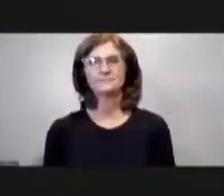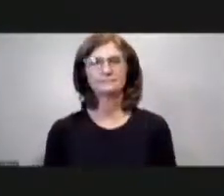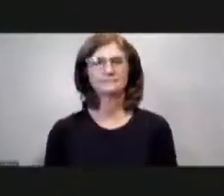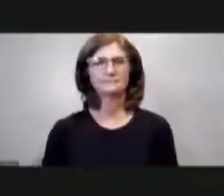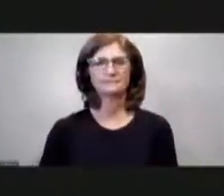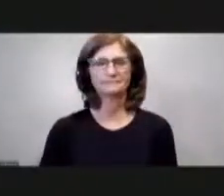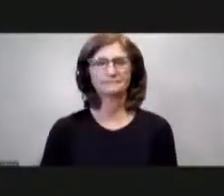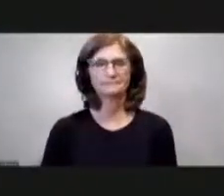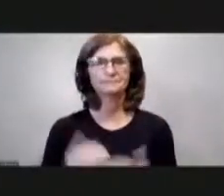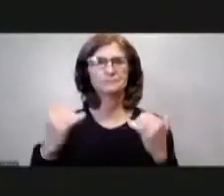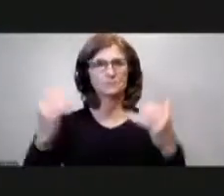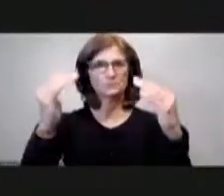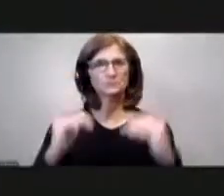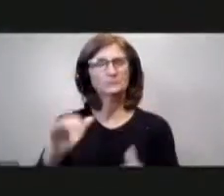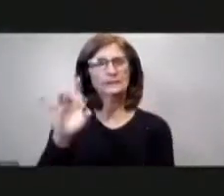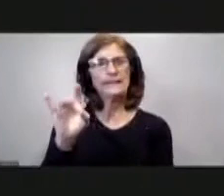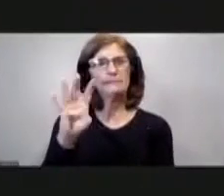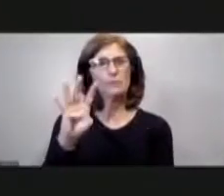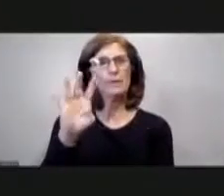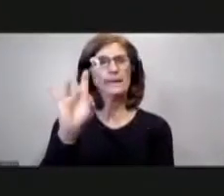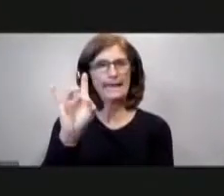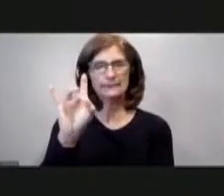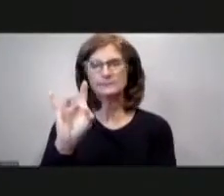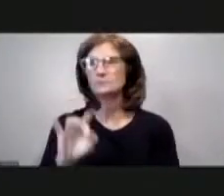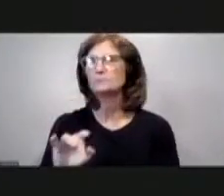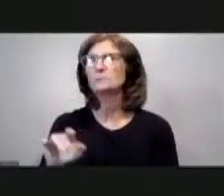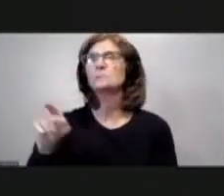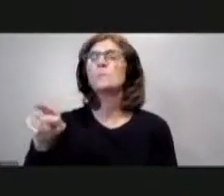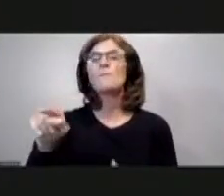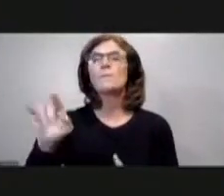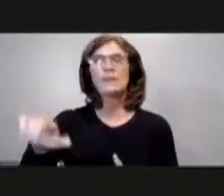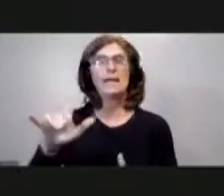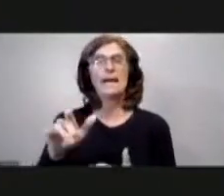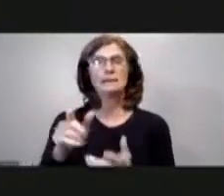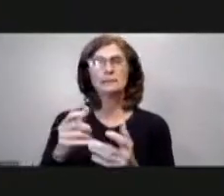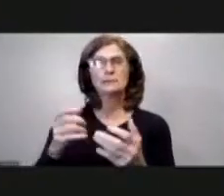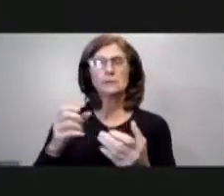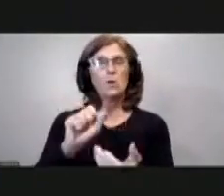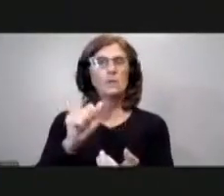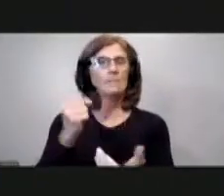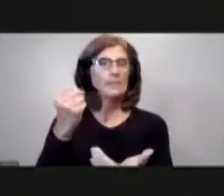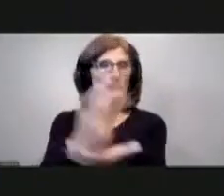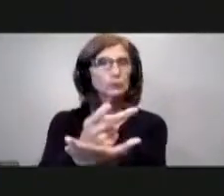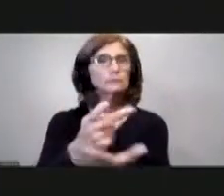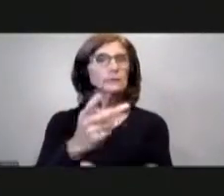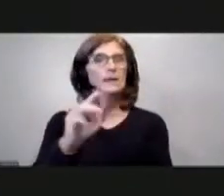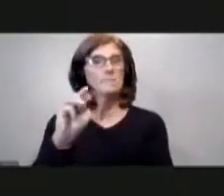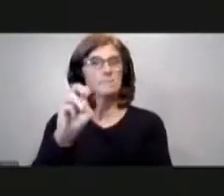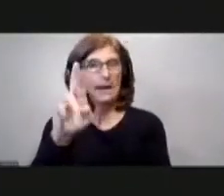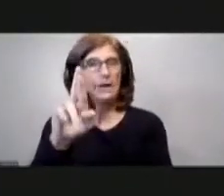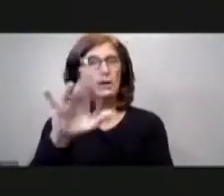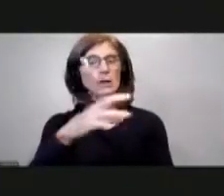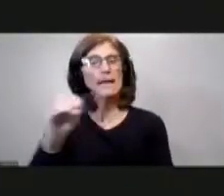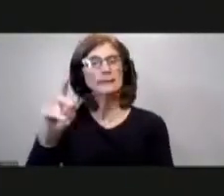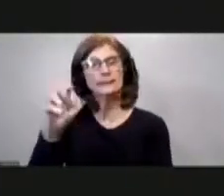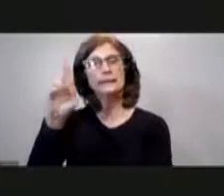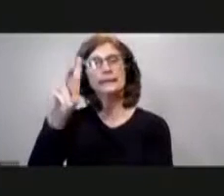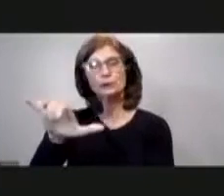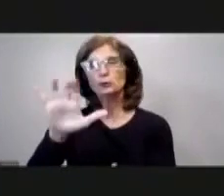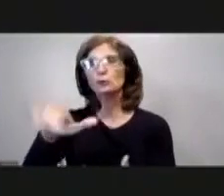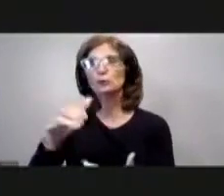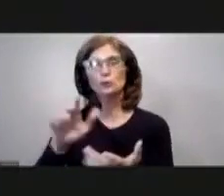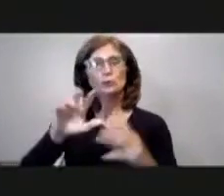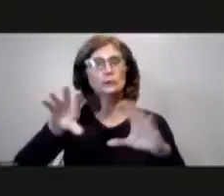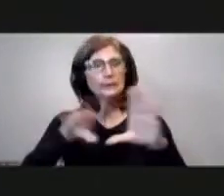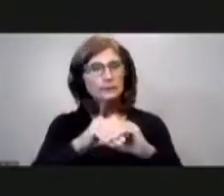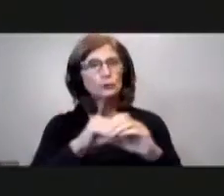bill 848 bill 848 resolution authorizing the mayor and the city solicitor to enter into a professional services